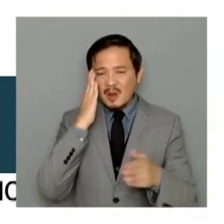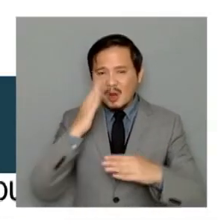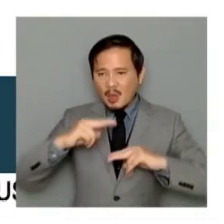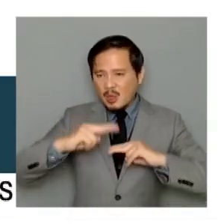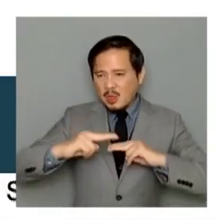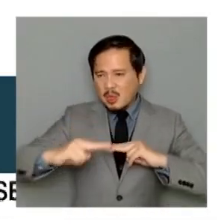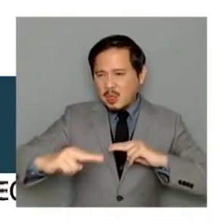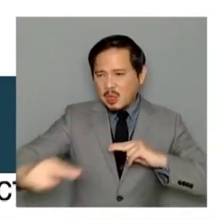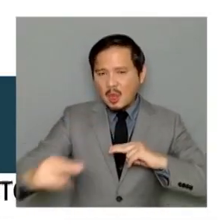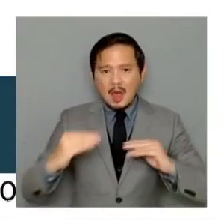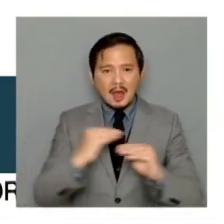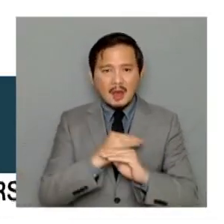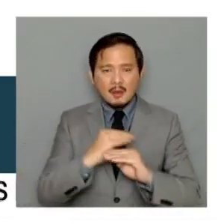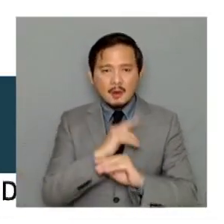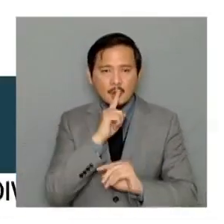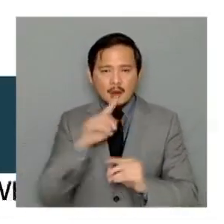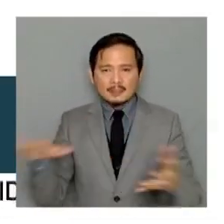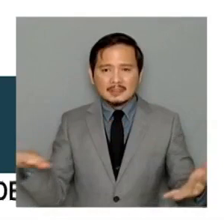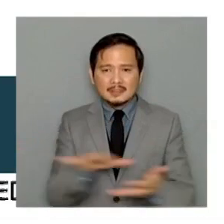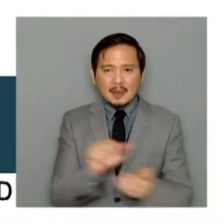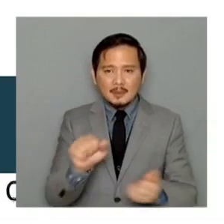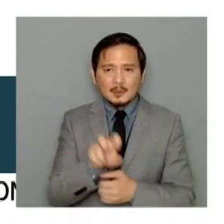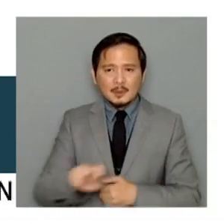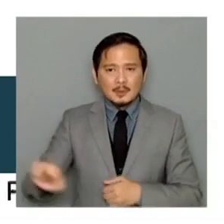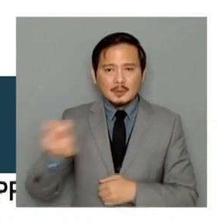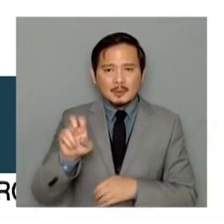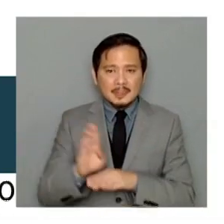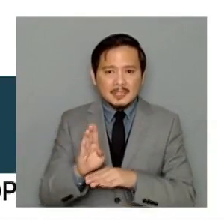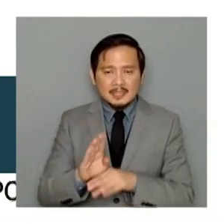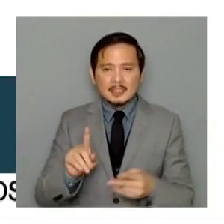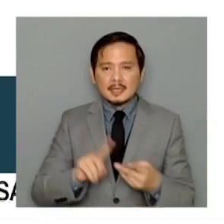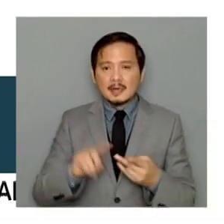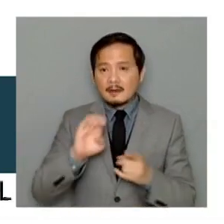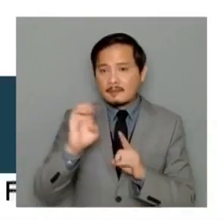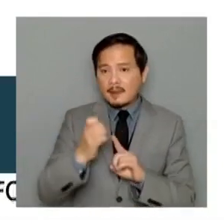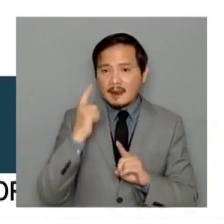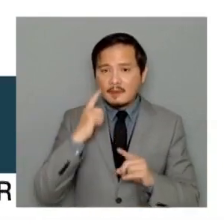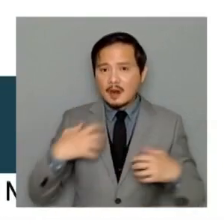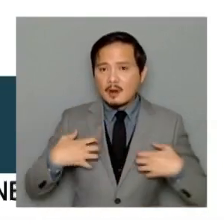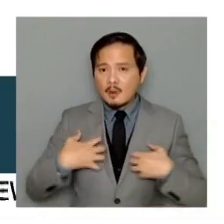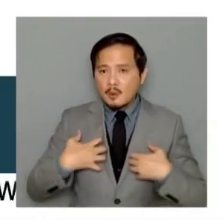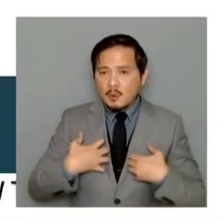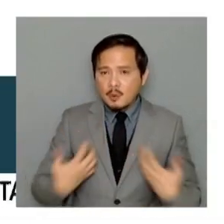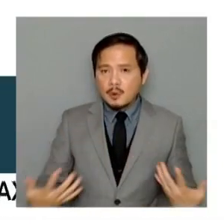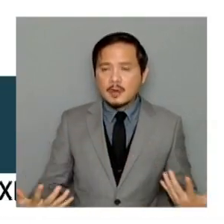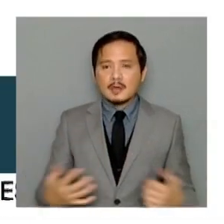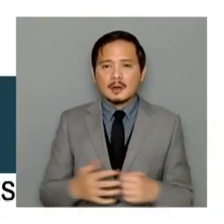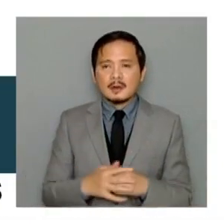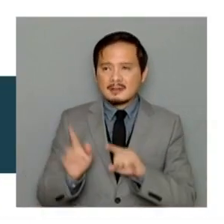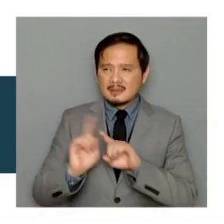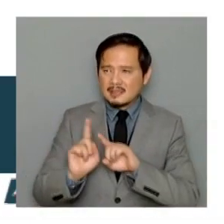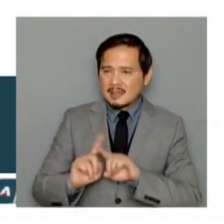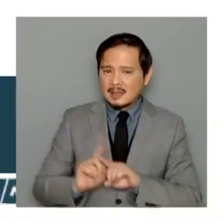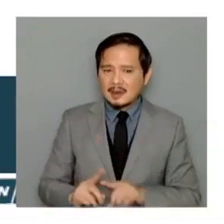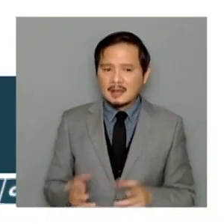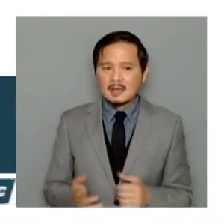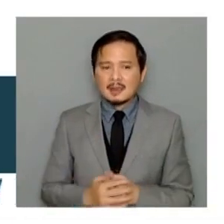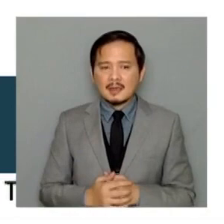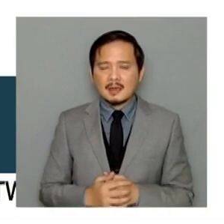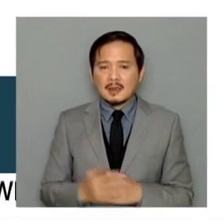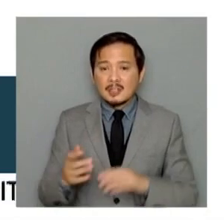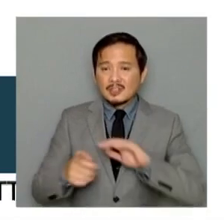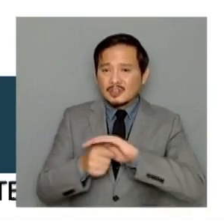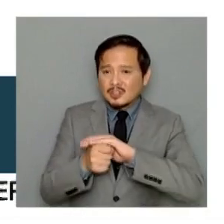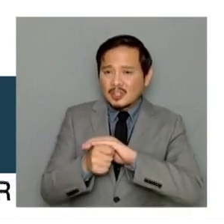And this is destroying our tourism. This is destroying the habitat of our turtles,